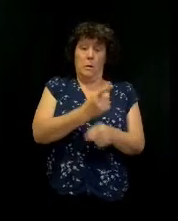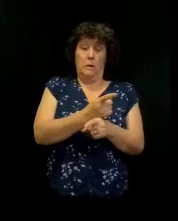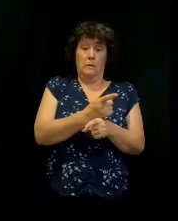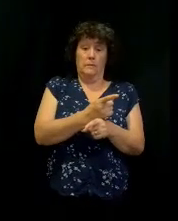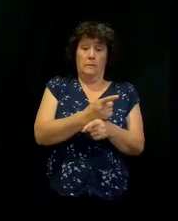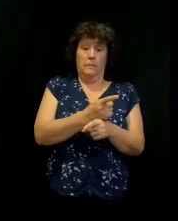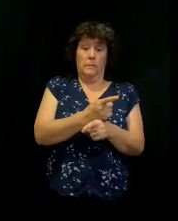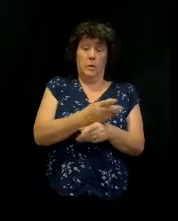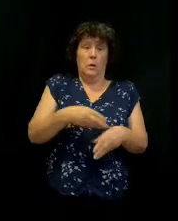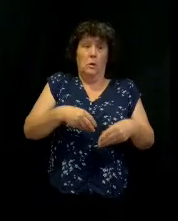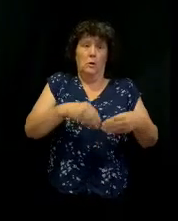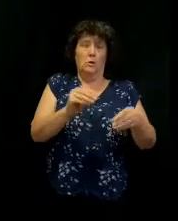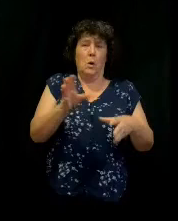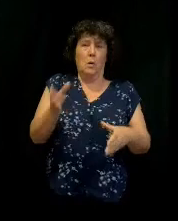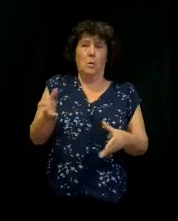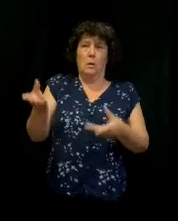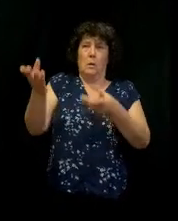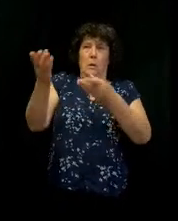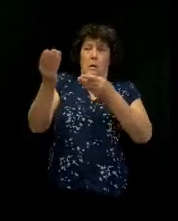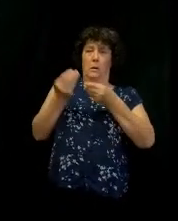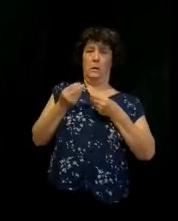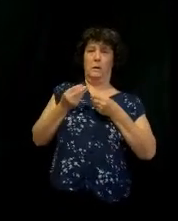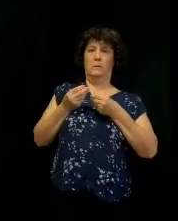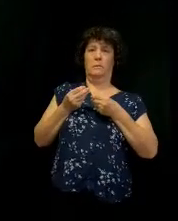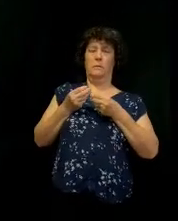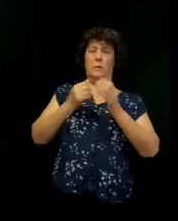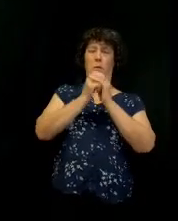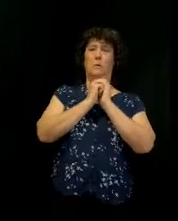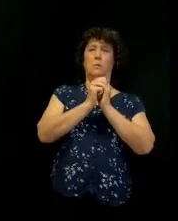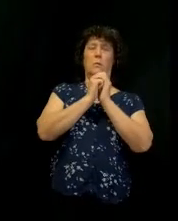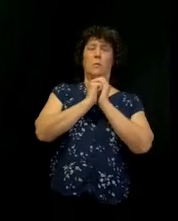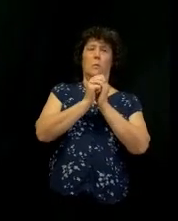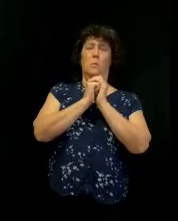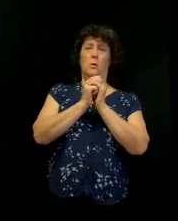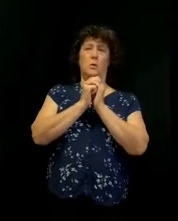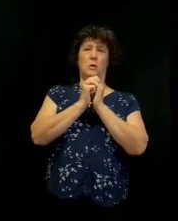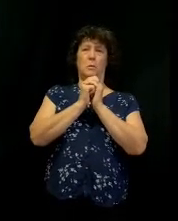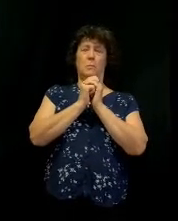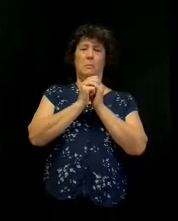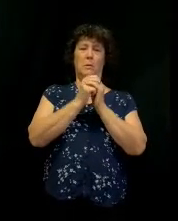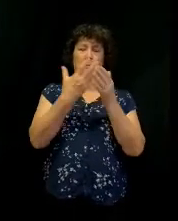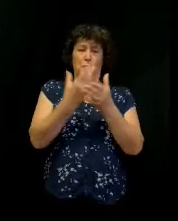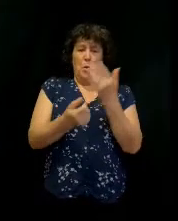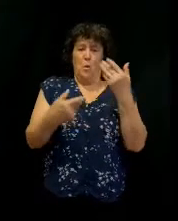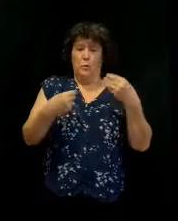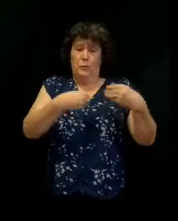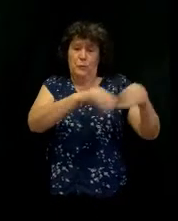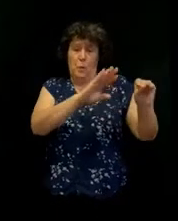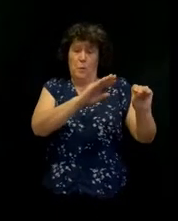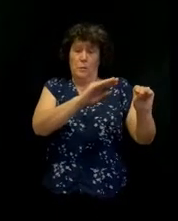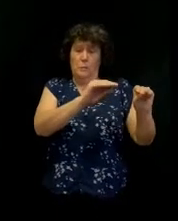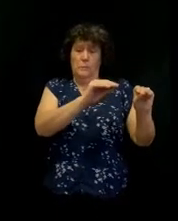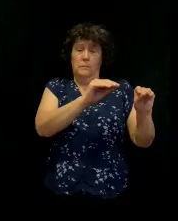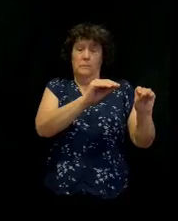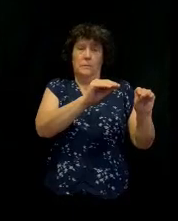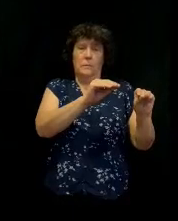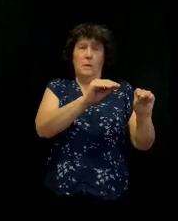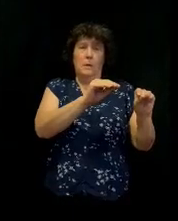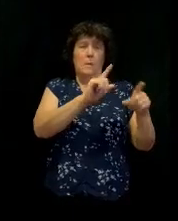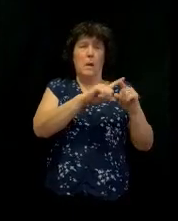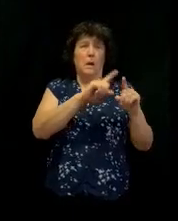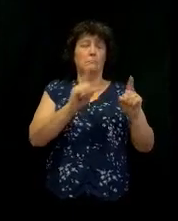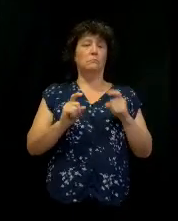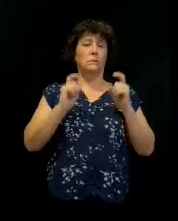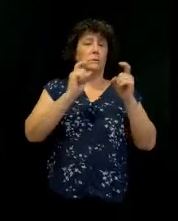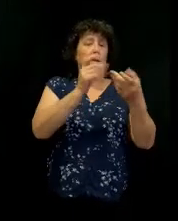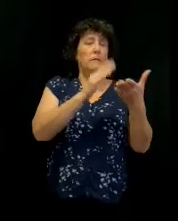inheritance, and they're working for the enemy. But the worship, the restored tabernacle of David will restore back people to their destiny and who they're